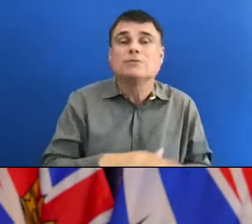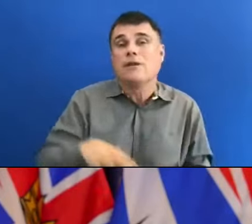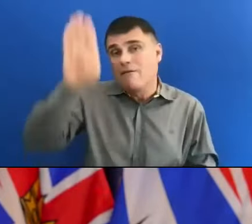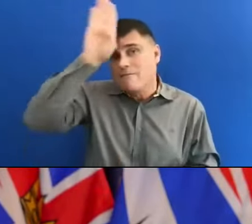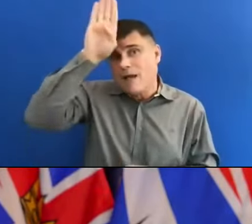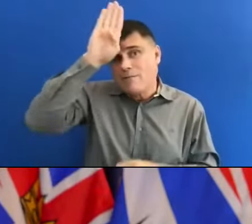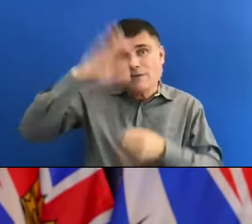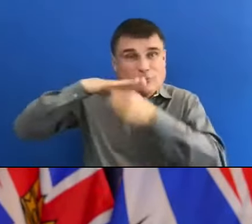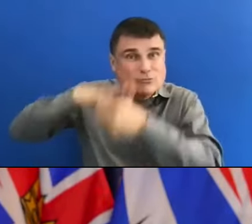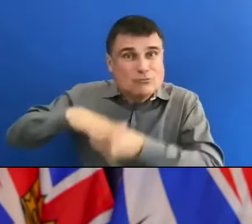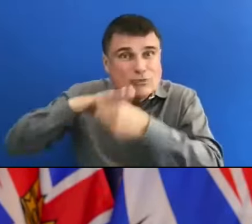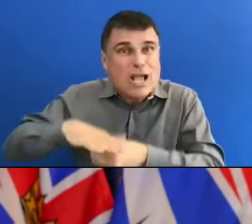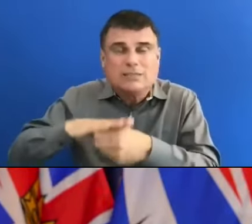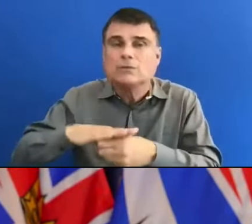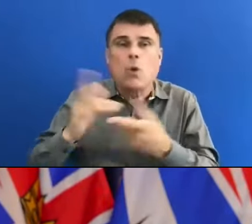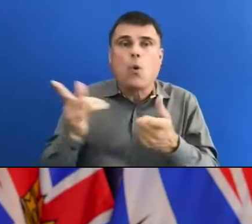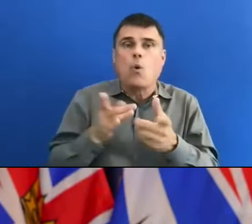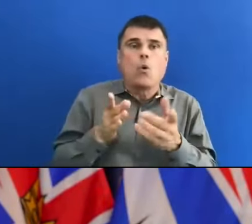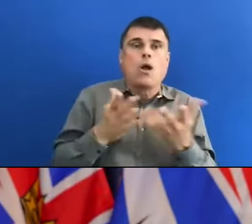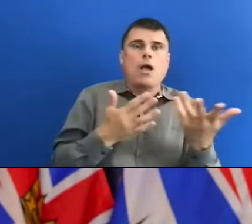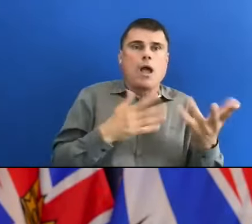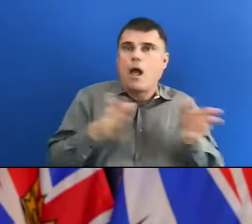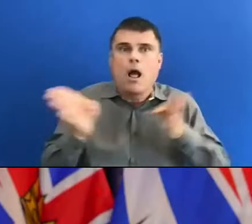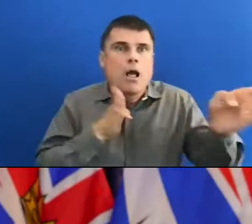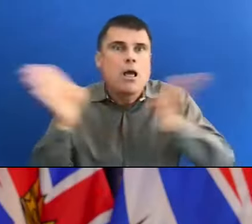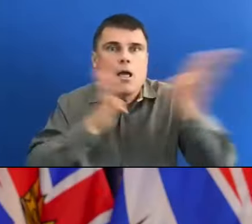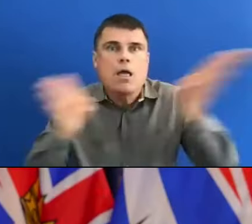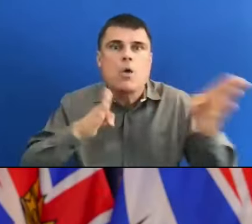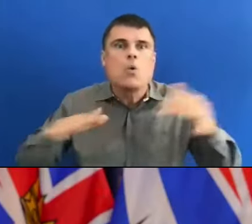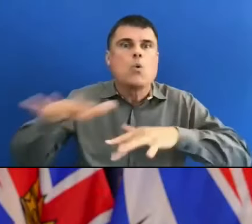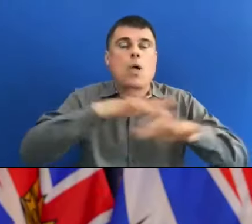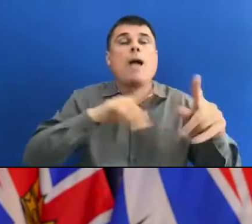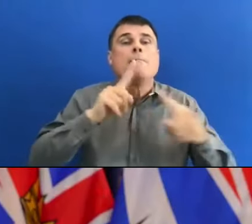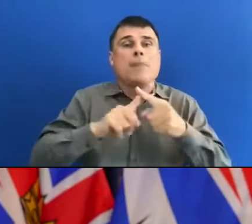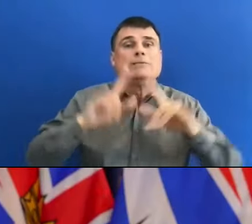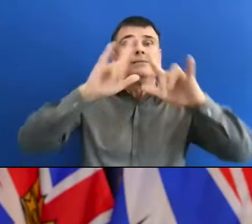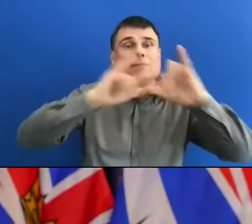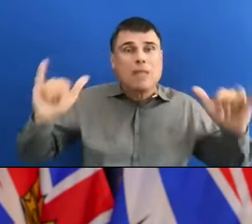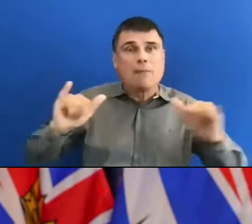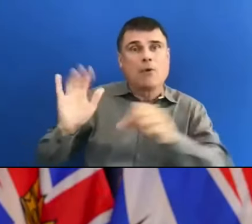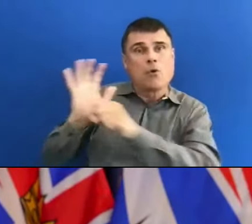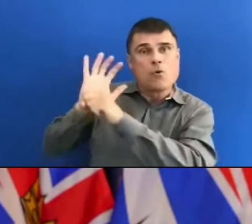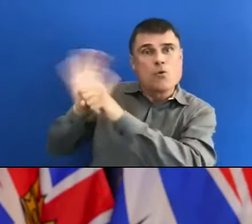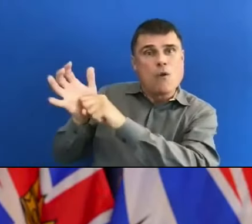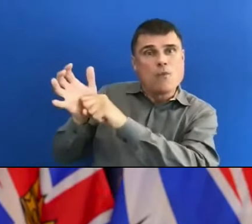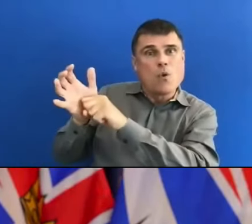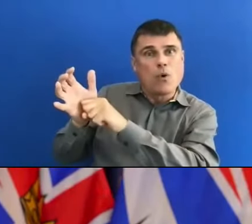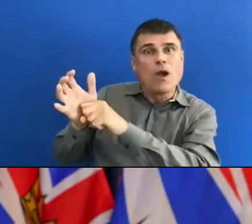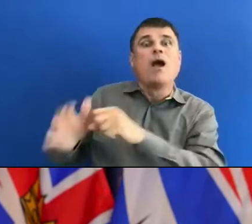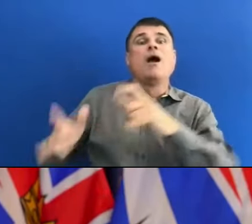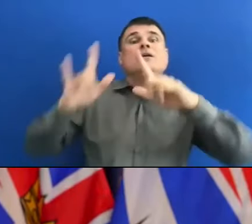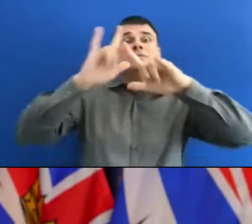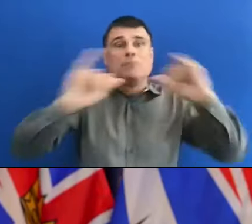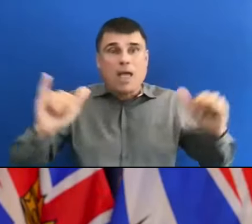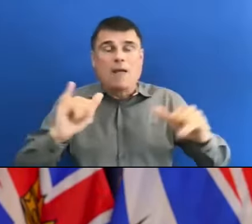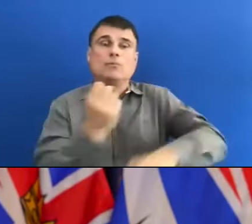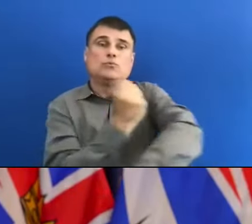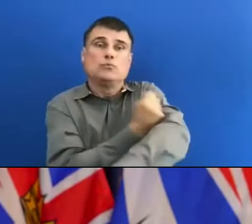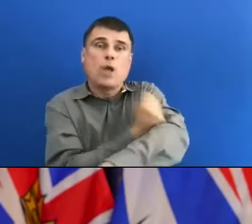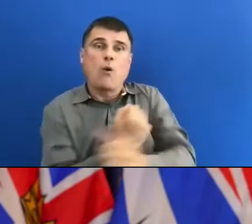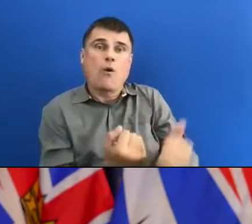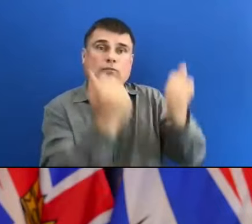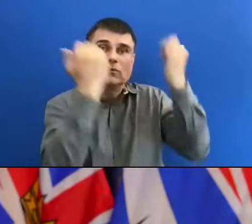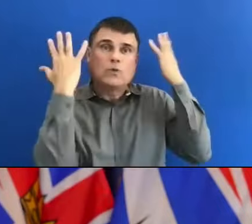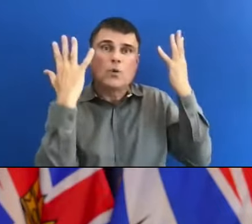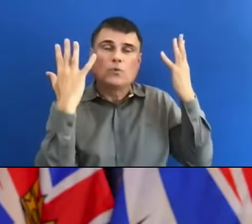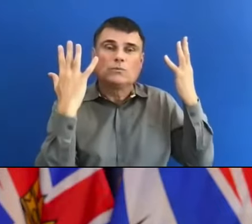context of the COVID-19 public health emergency over the last few days. And the overdose public health emergency which has particularly affected